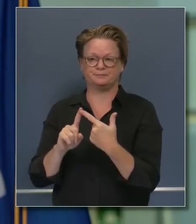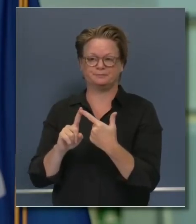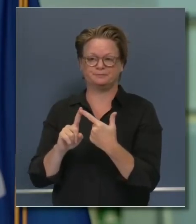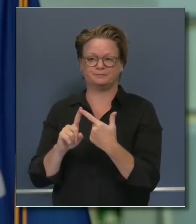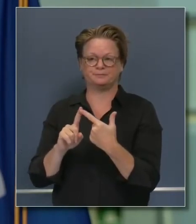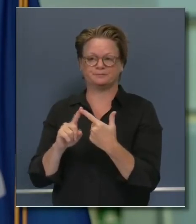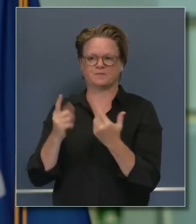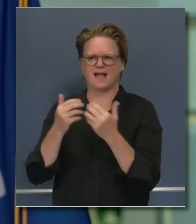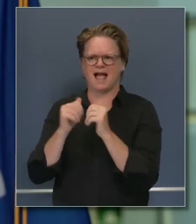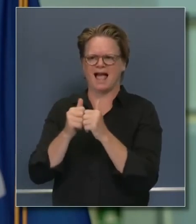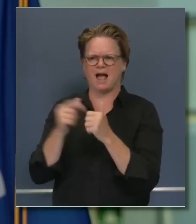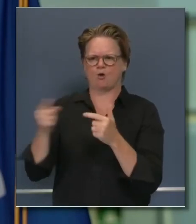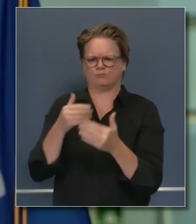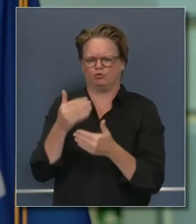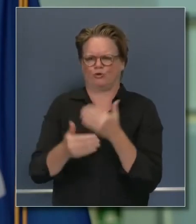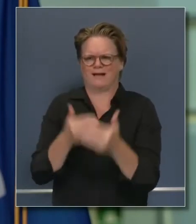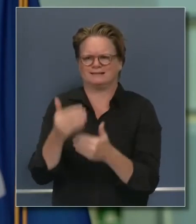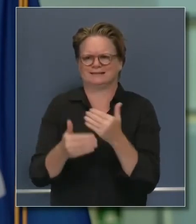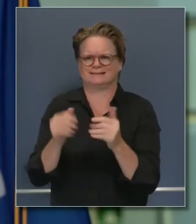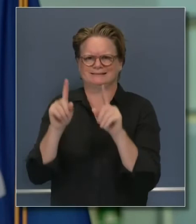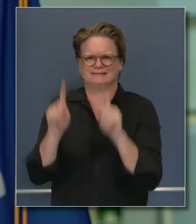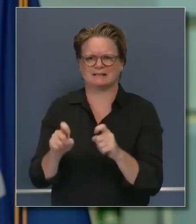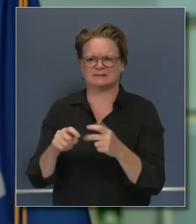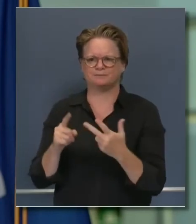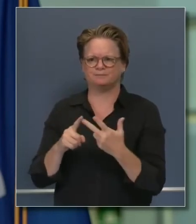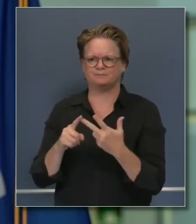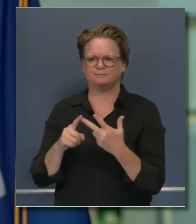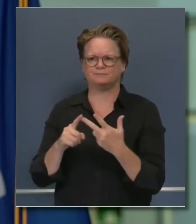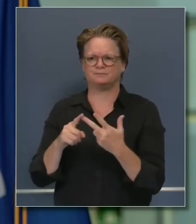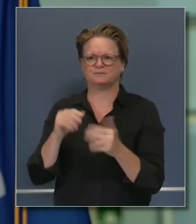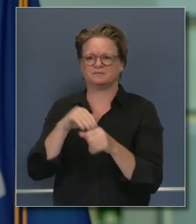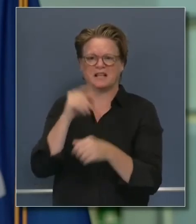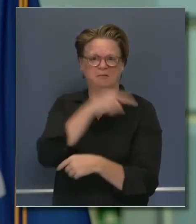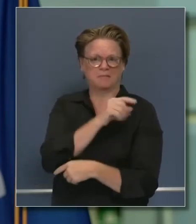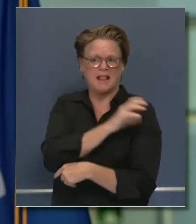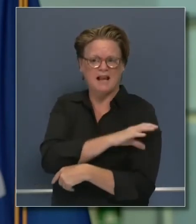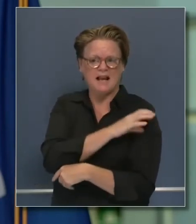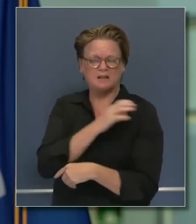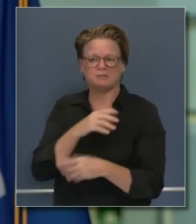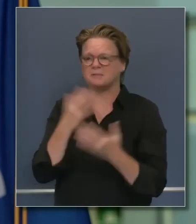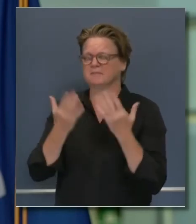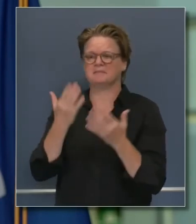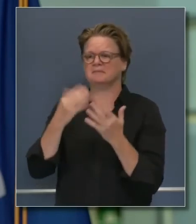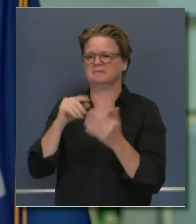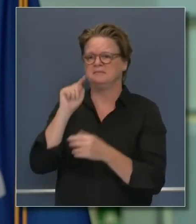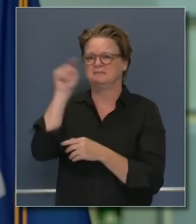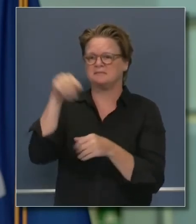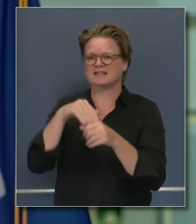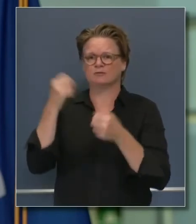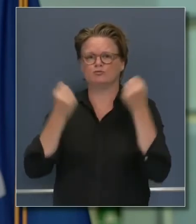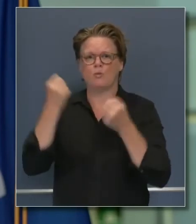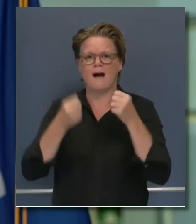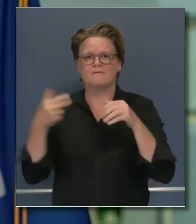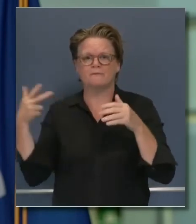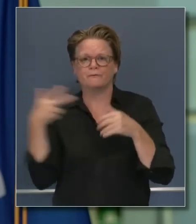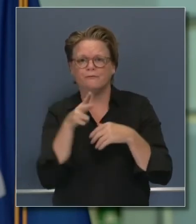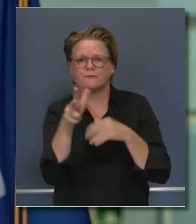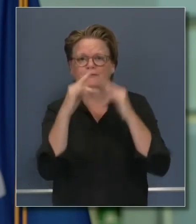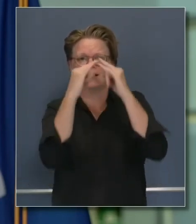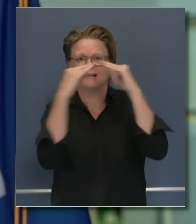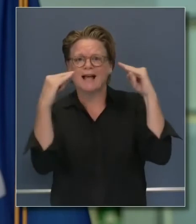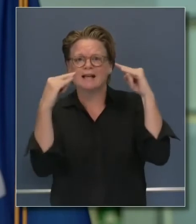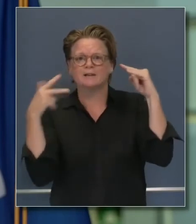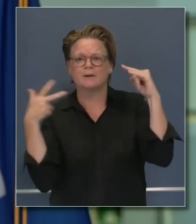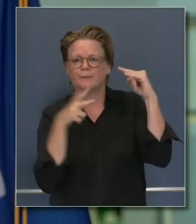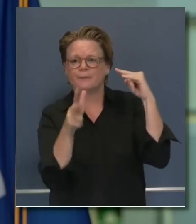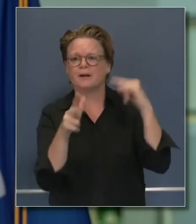community, so in a clinic, at a mobile site, at one of the drive-through sites, let's say in a school one day,